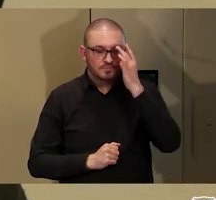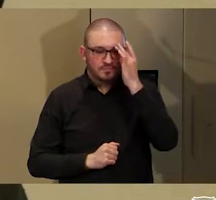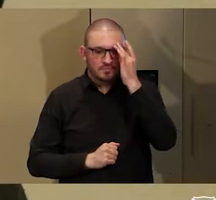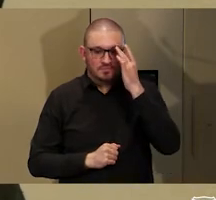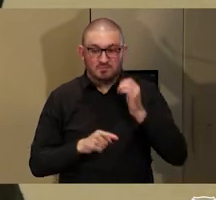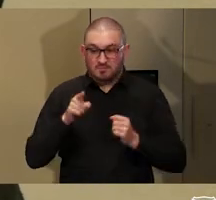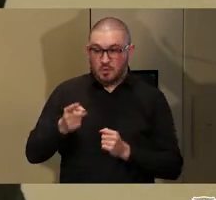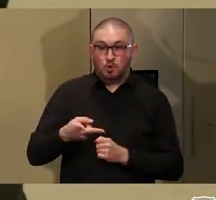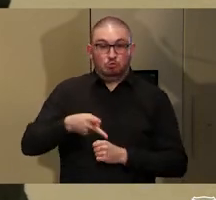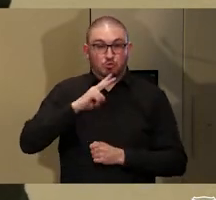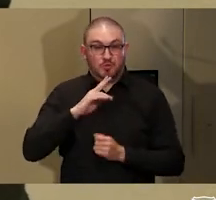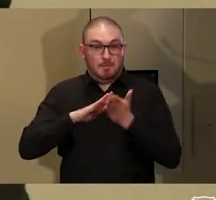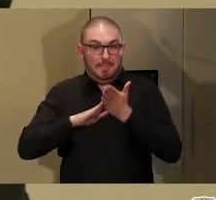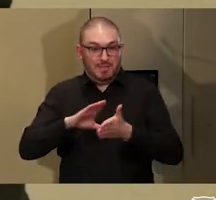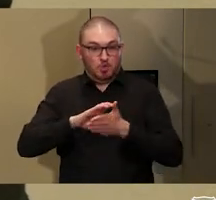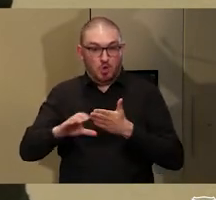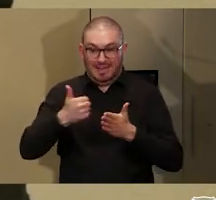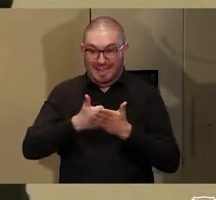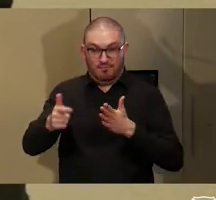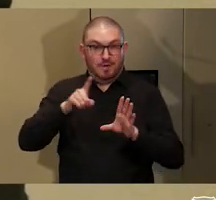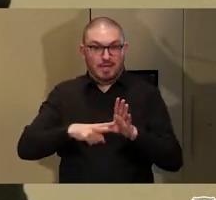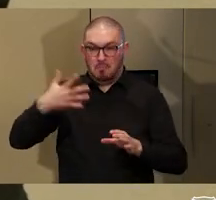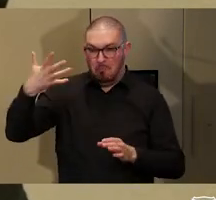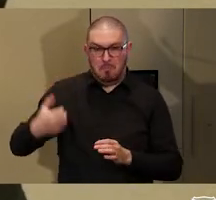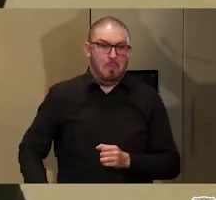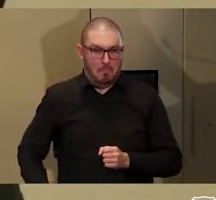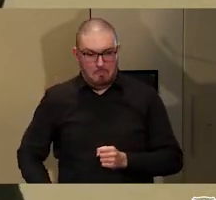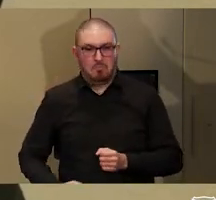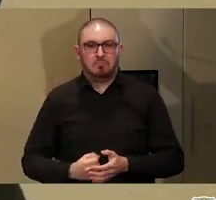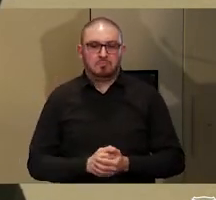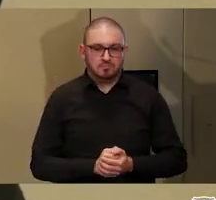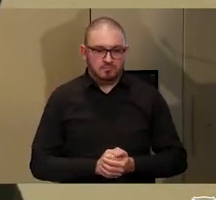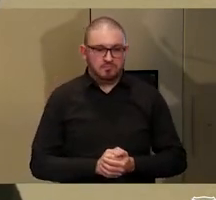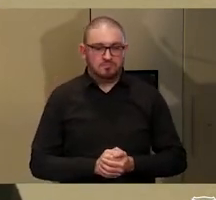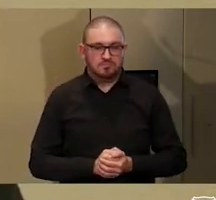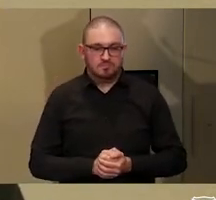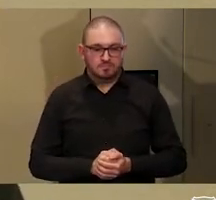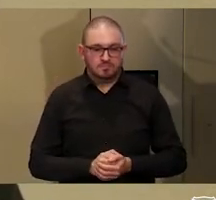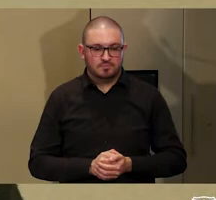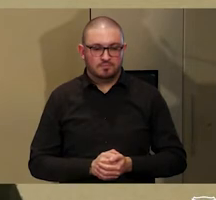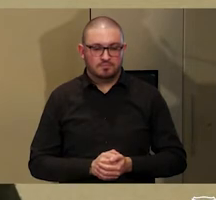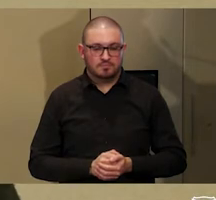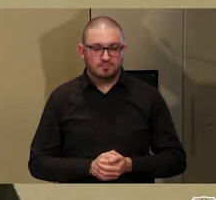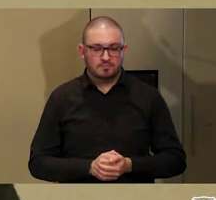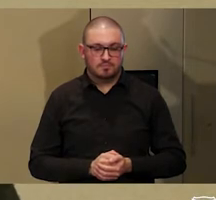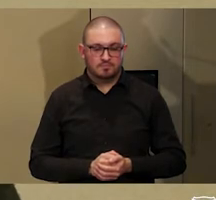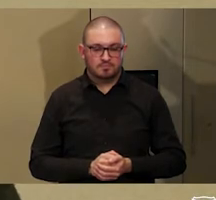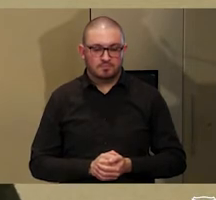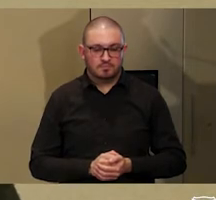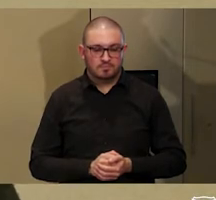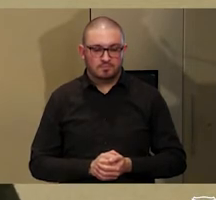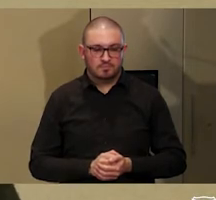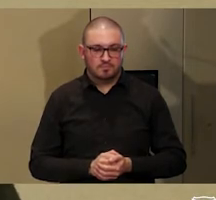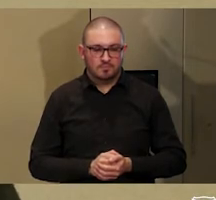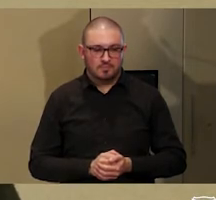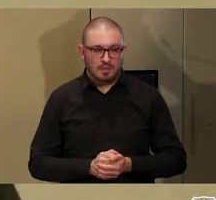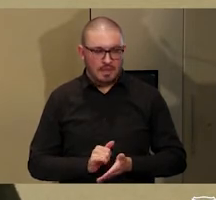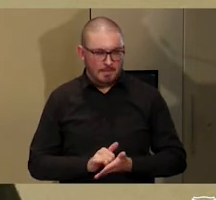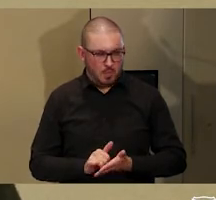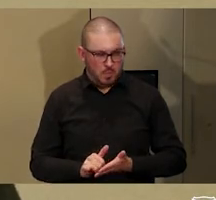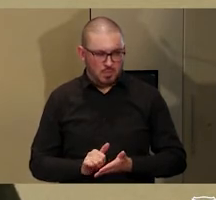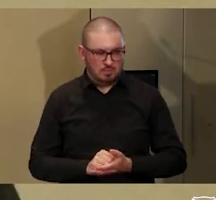million. The airport at Ayres Rock has around 300